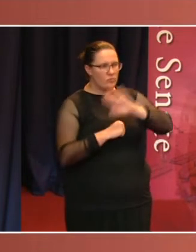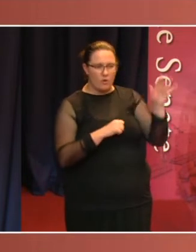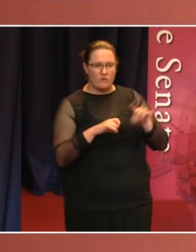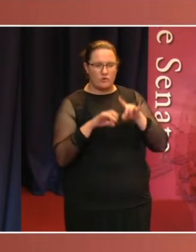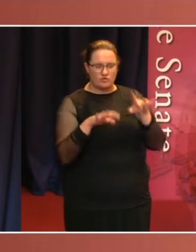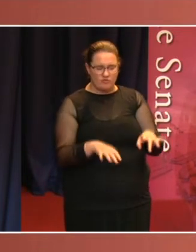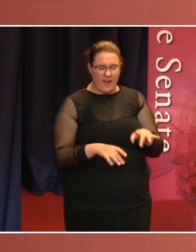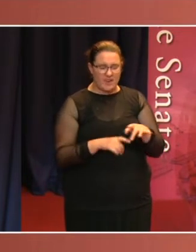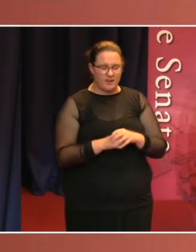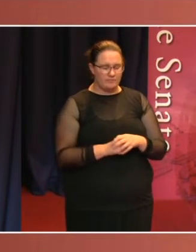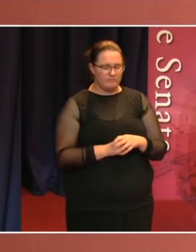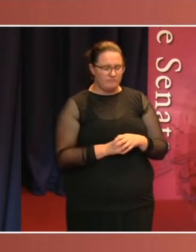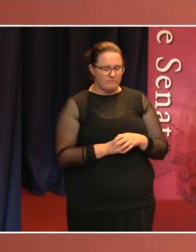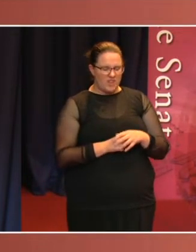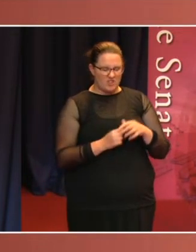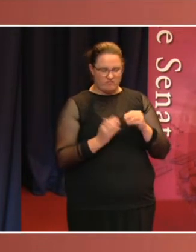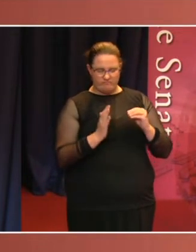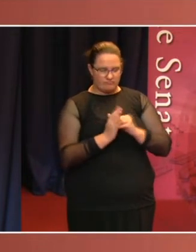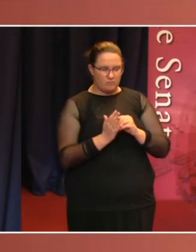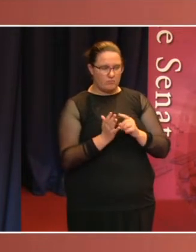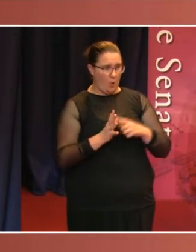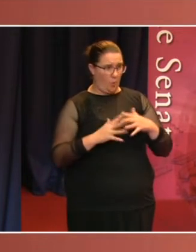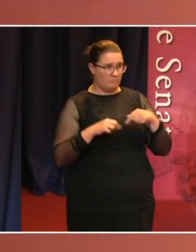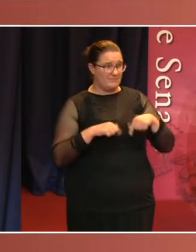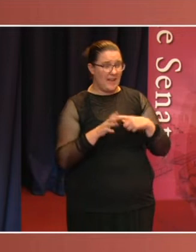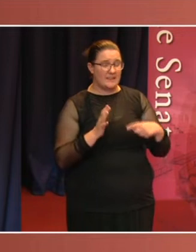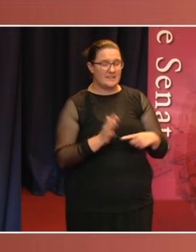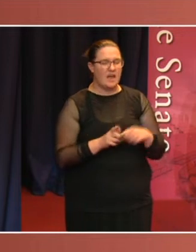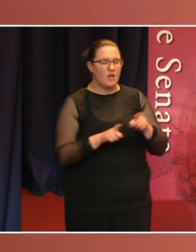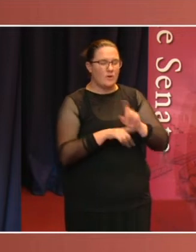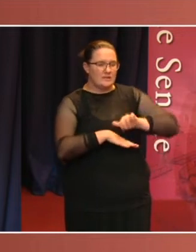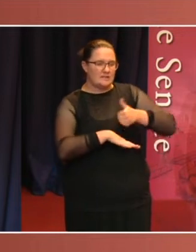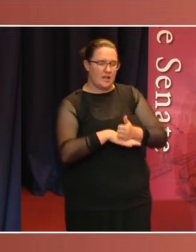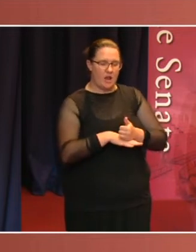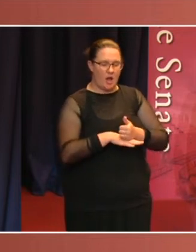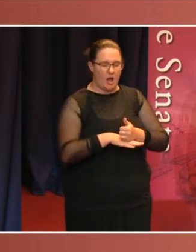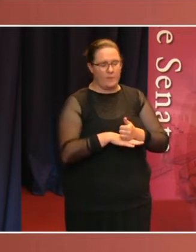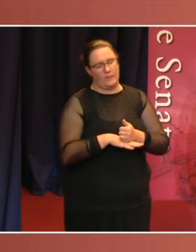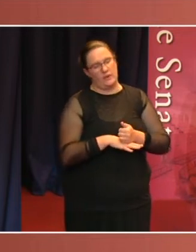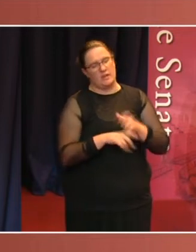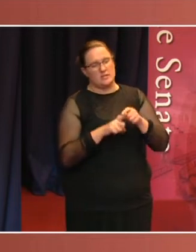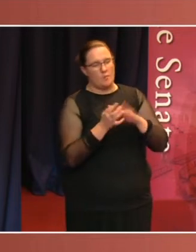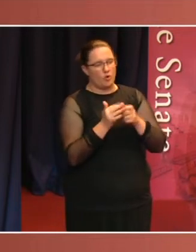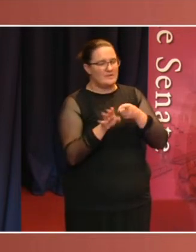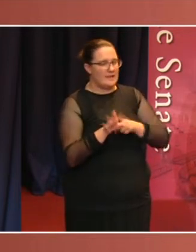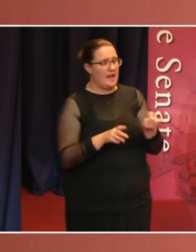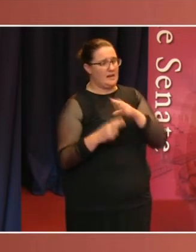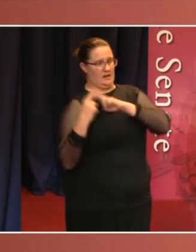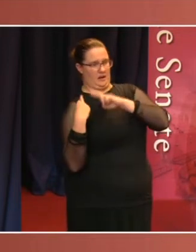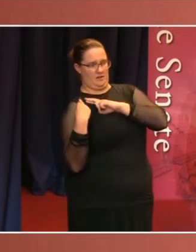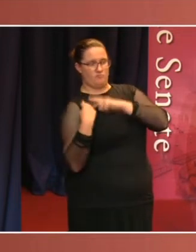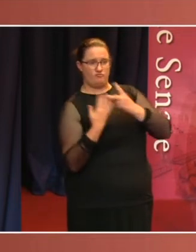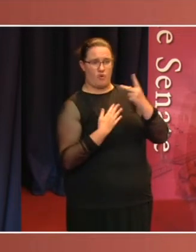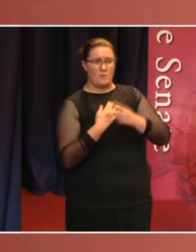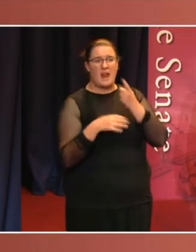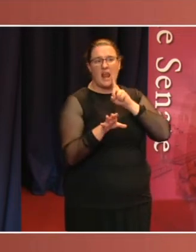ACT. And we've founded the Democracy and Accountability Program within our organisation last year to